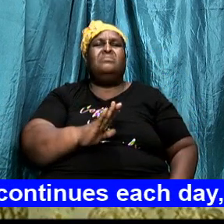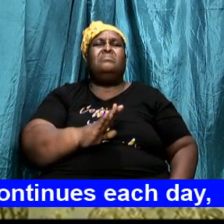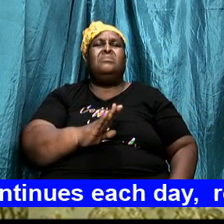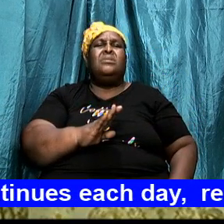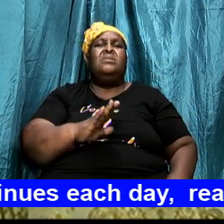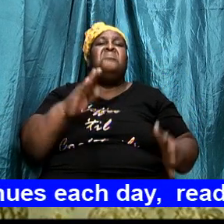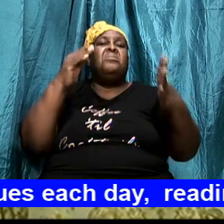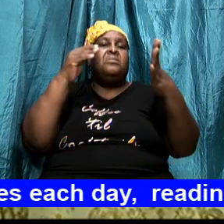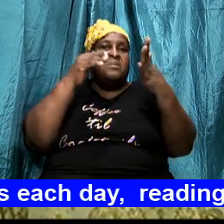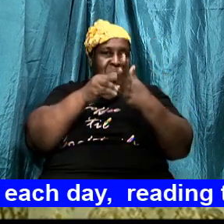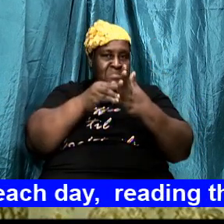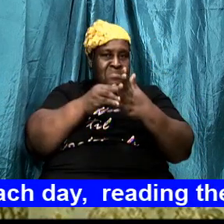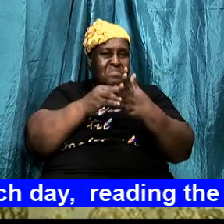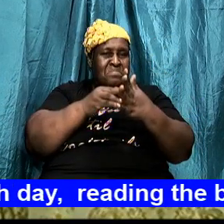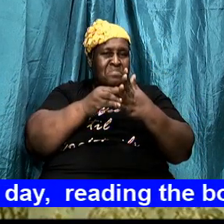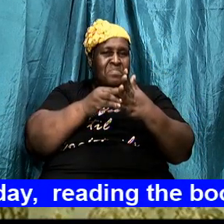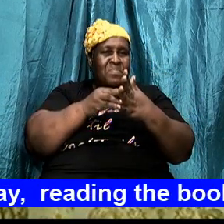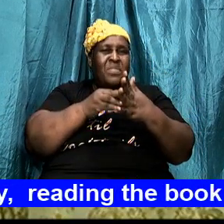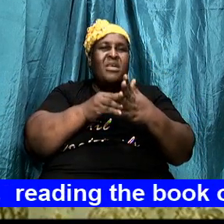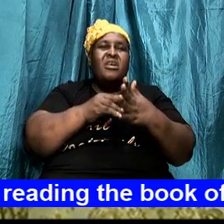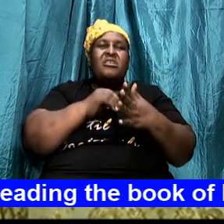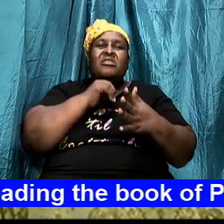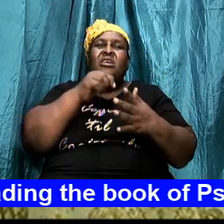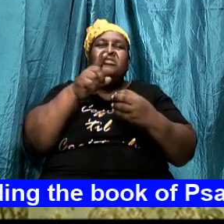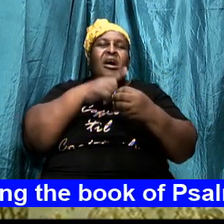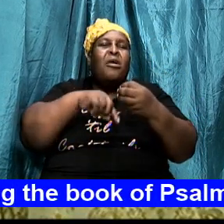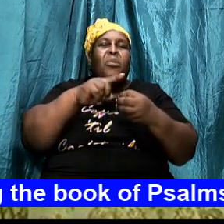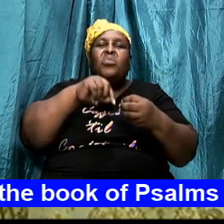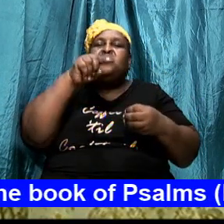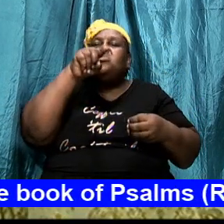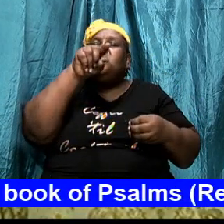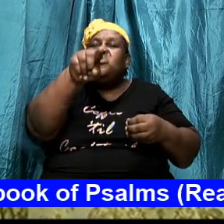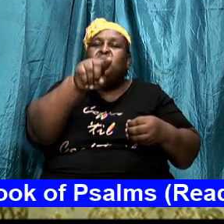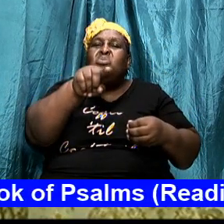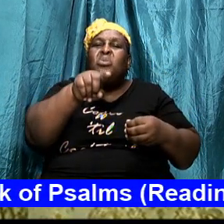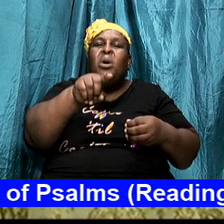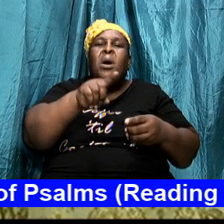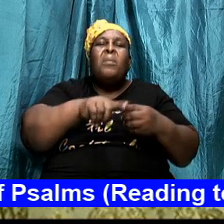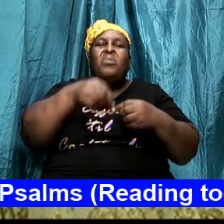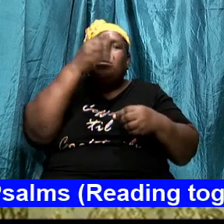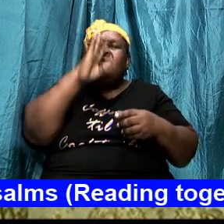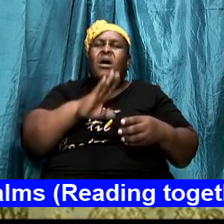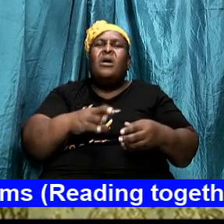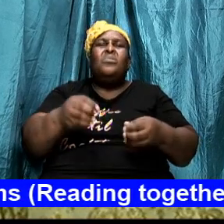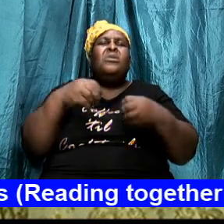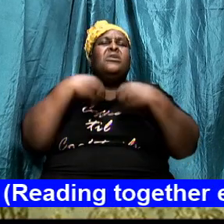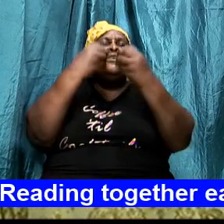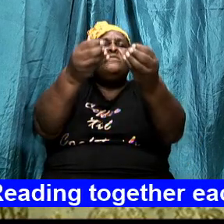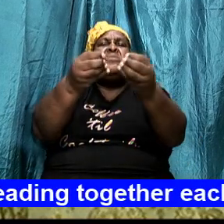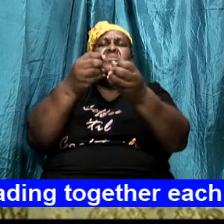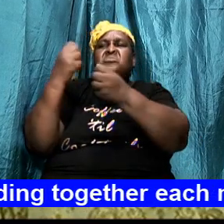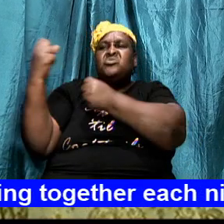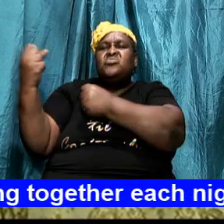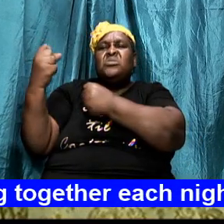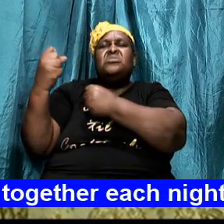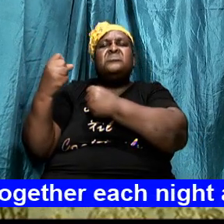again it is not about you but again God will give you the strength to travel the journey